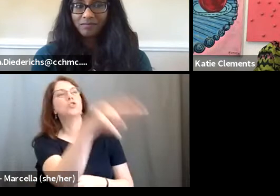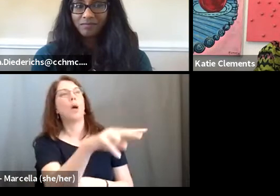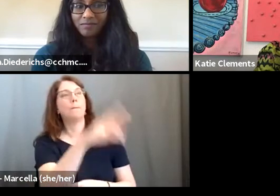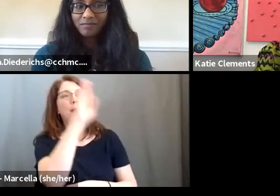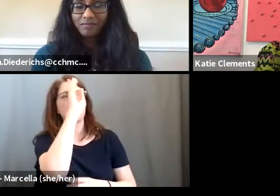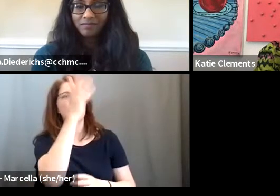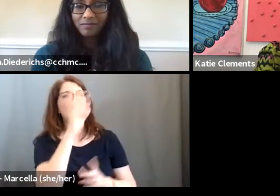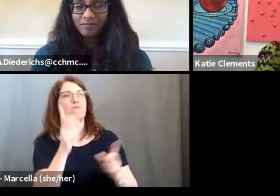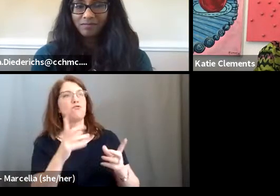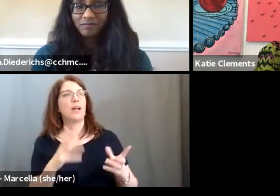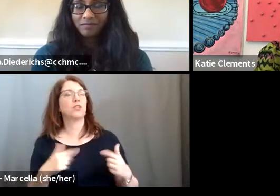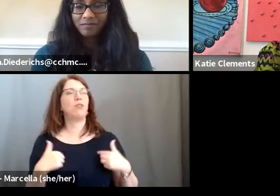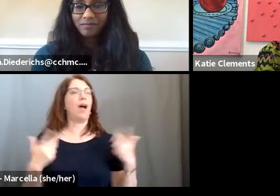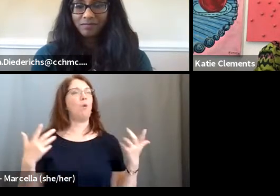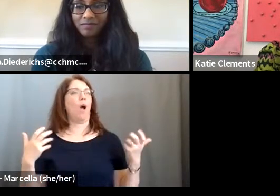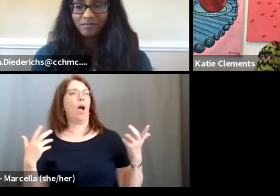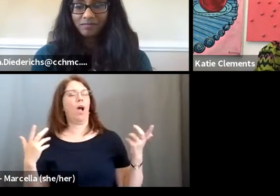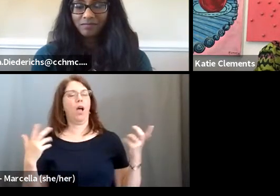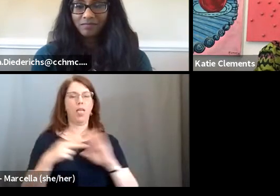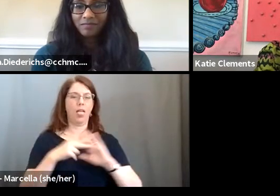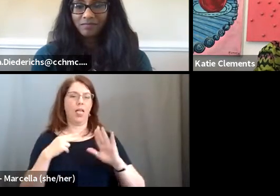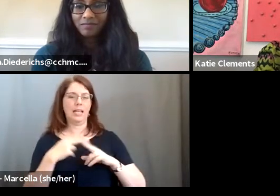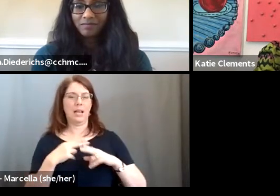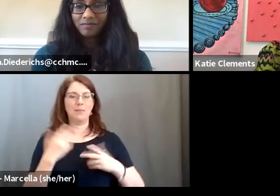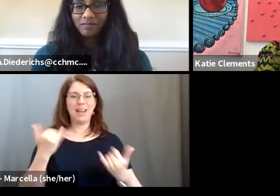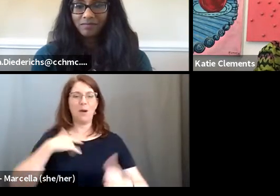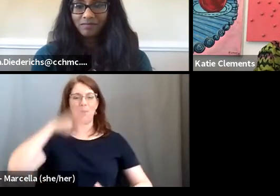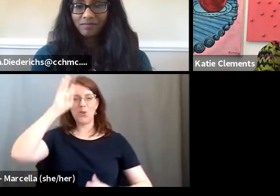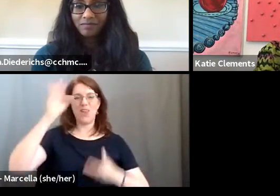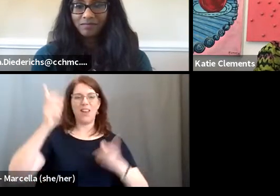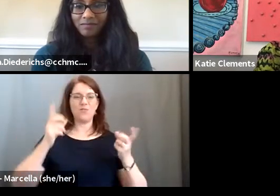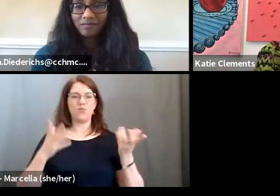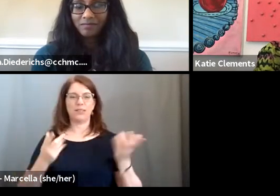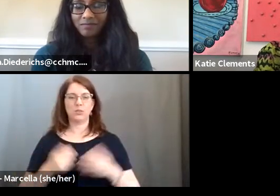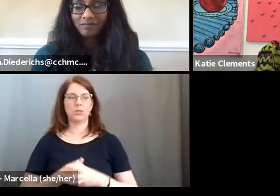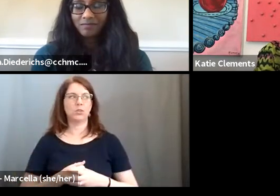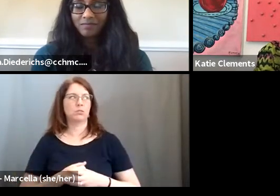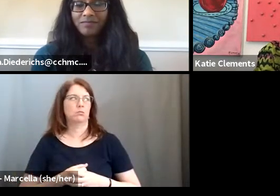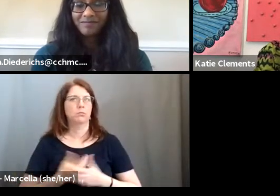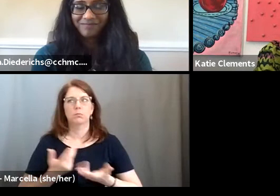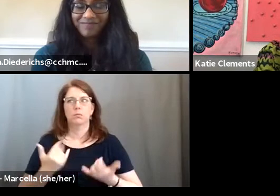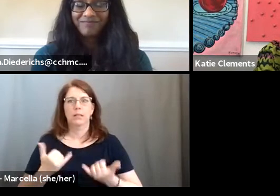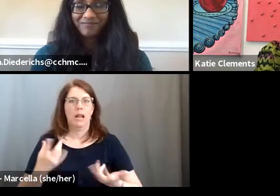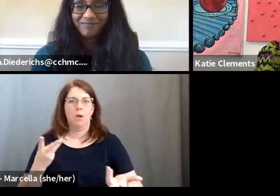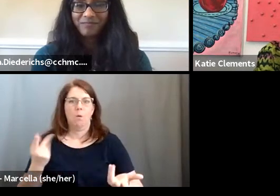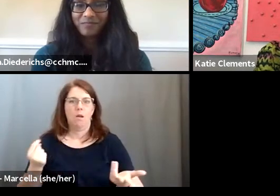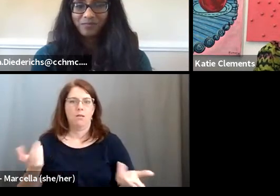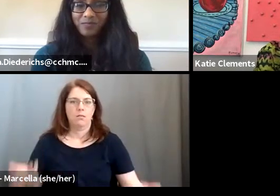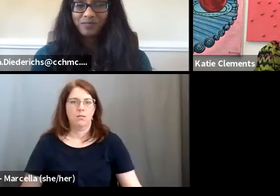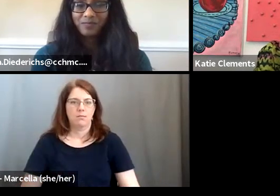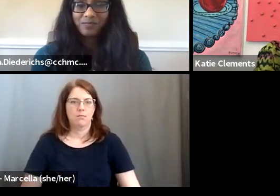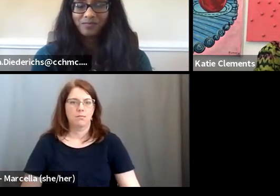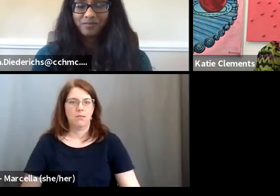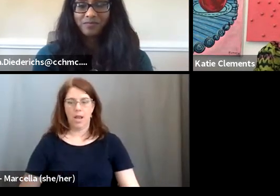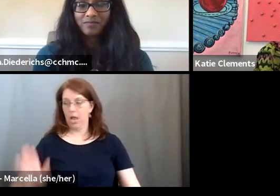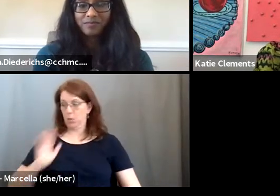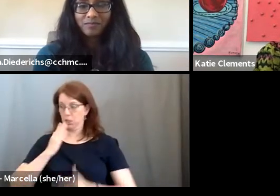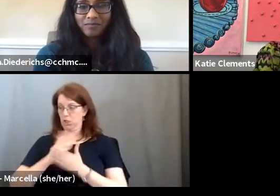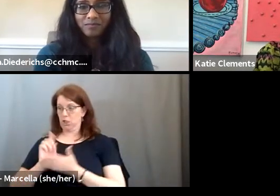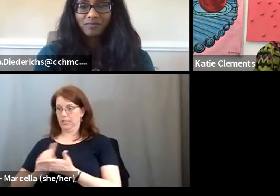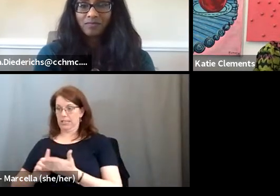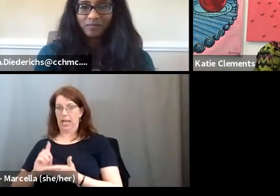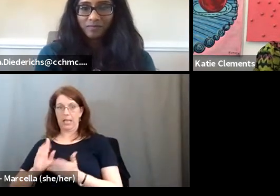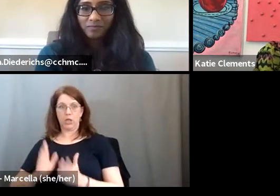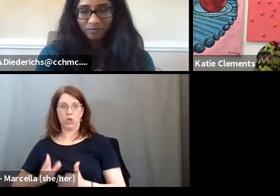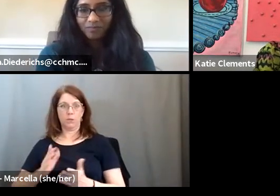creative director role, just, just because, because I was like, now I'm a creative director. Now what? I was a good designer, but that doesn't mean I'm going to be a